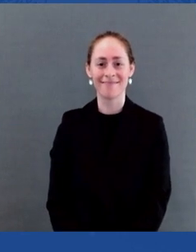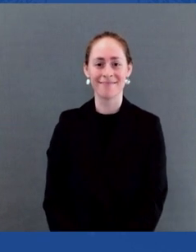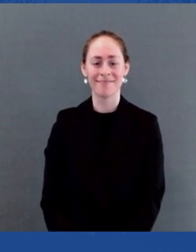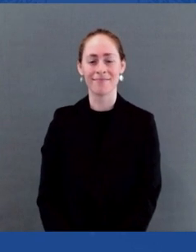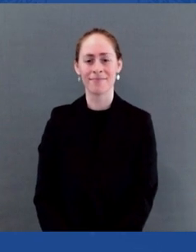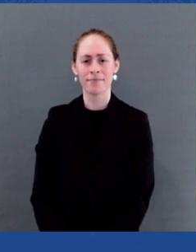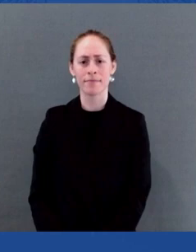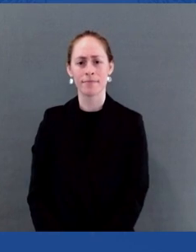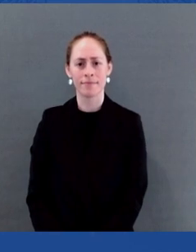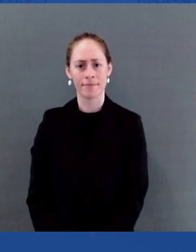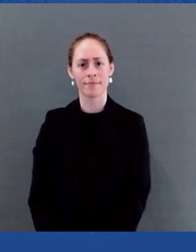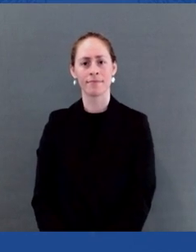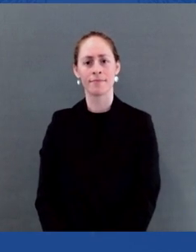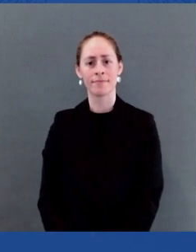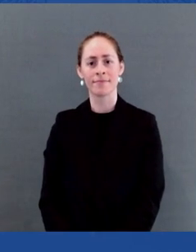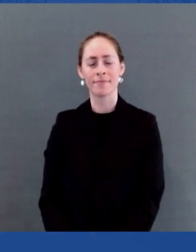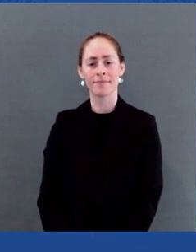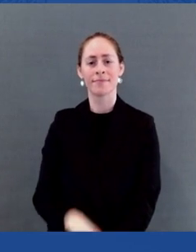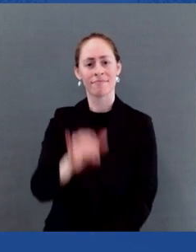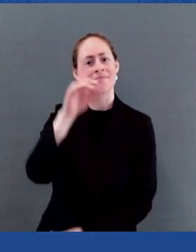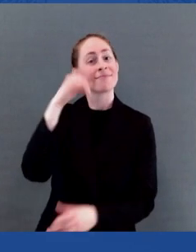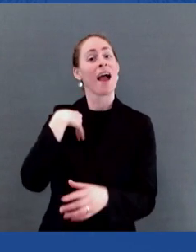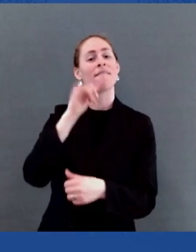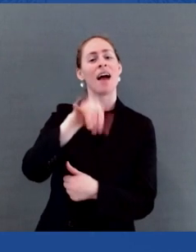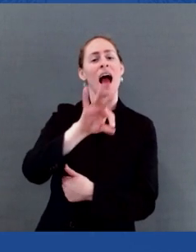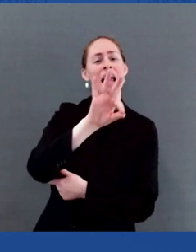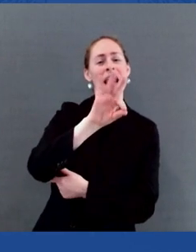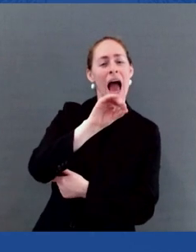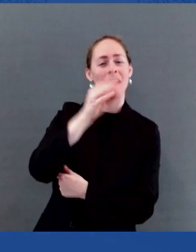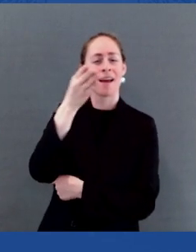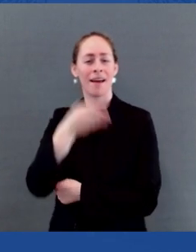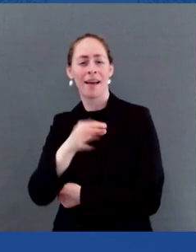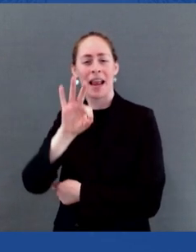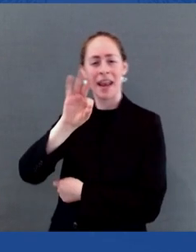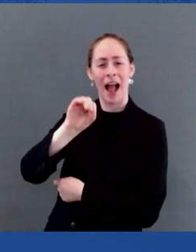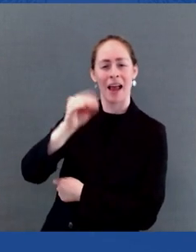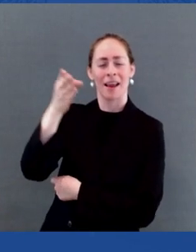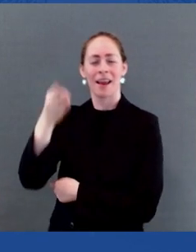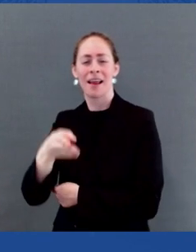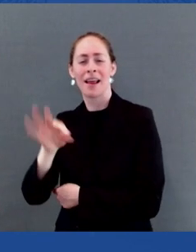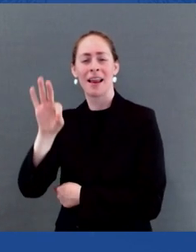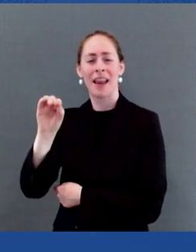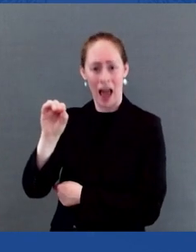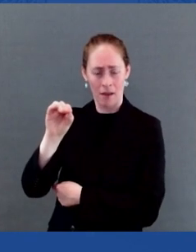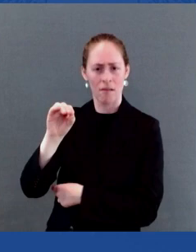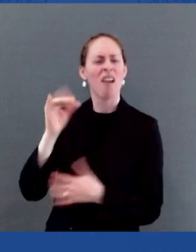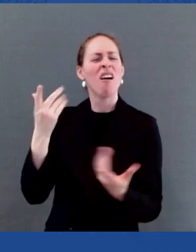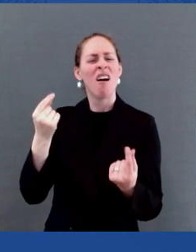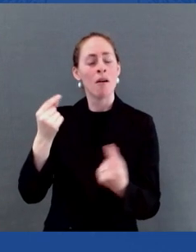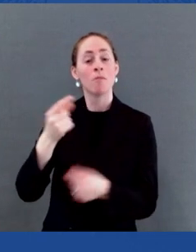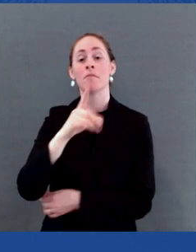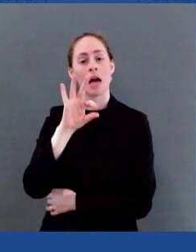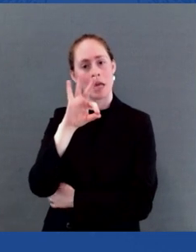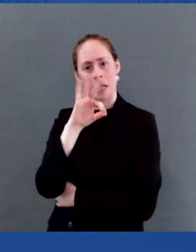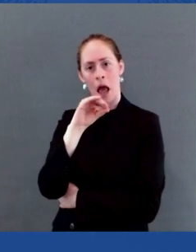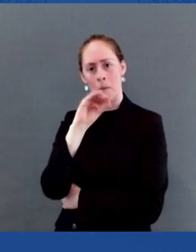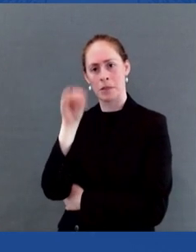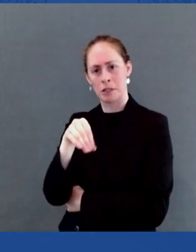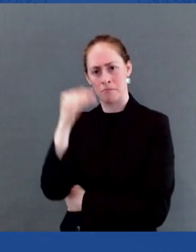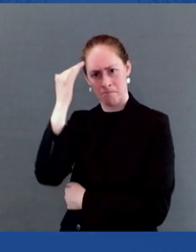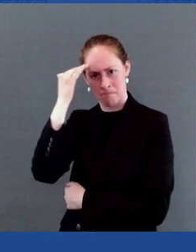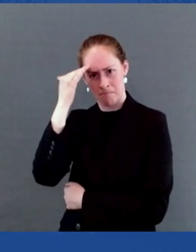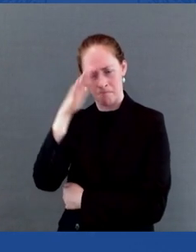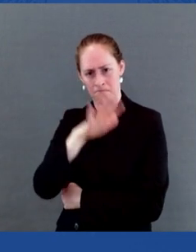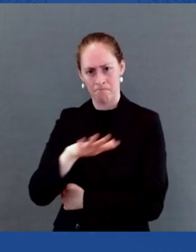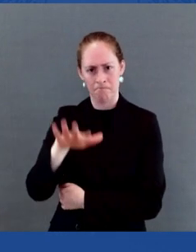HIV in a country will know their HIV status. Ninety percent of HIV-positive individuals are able to access treatment, and 90 percent